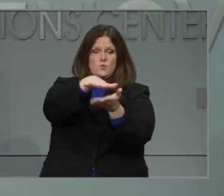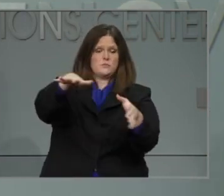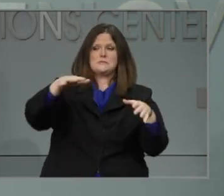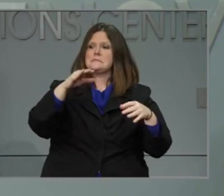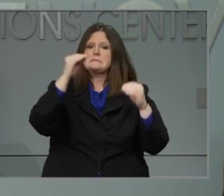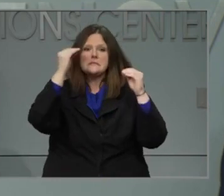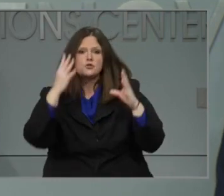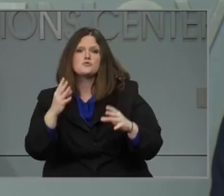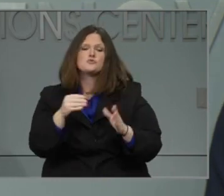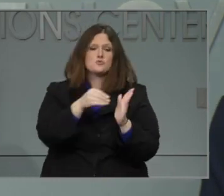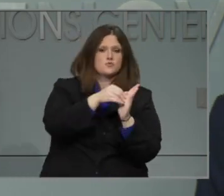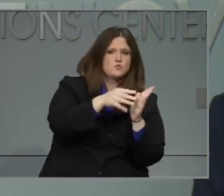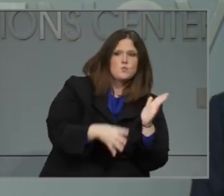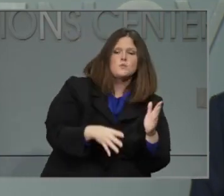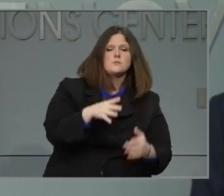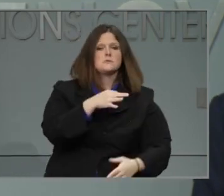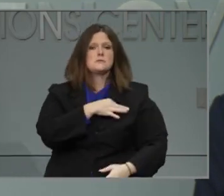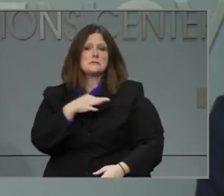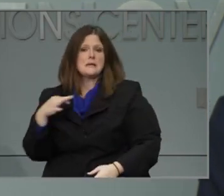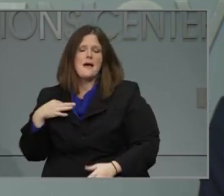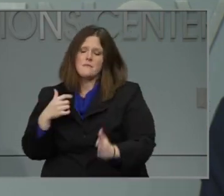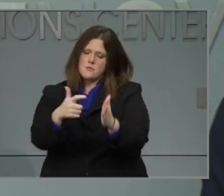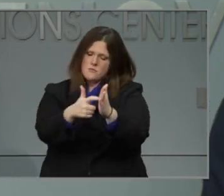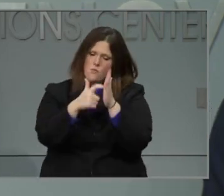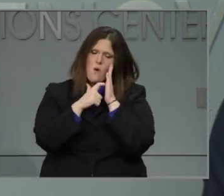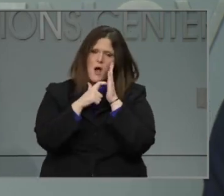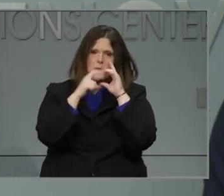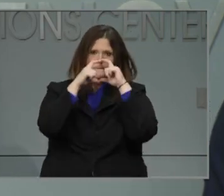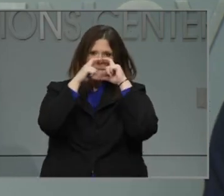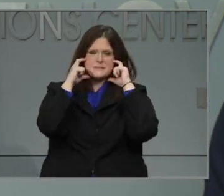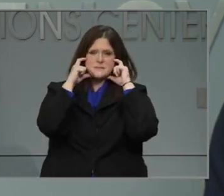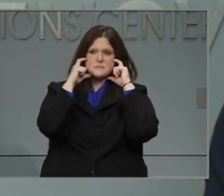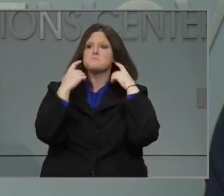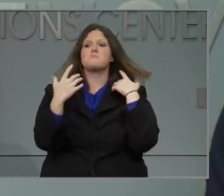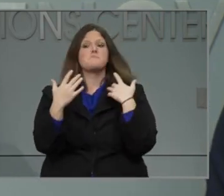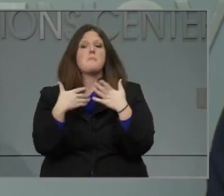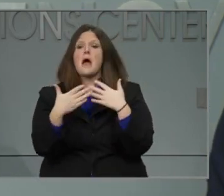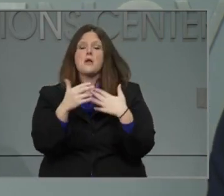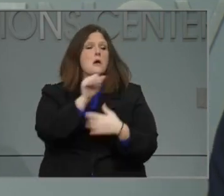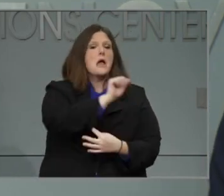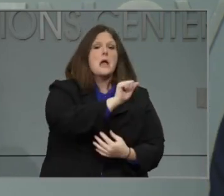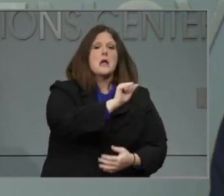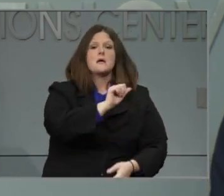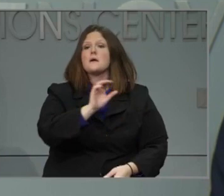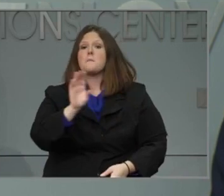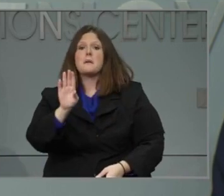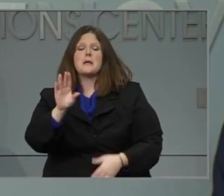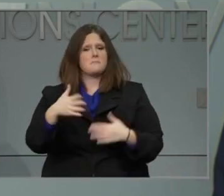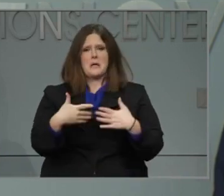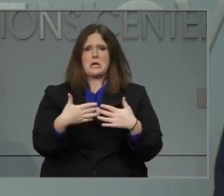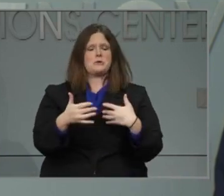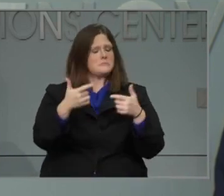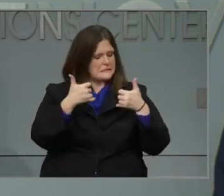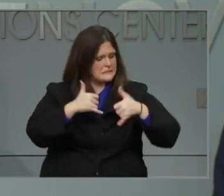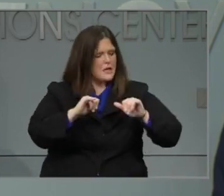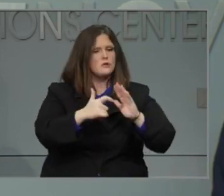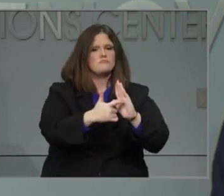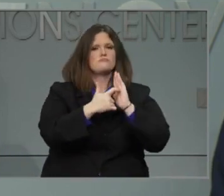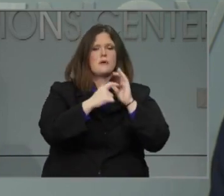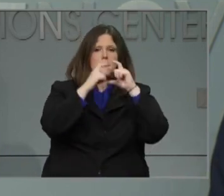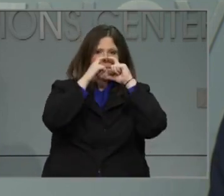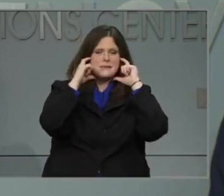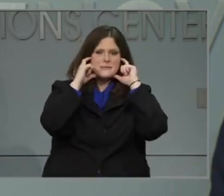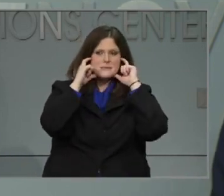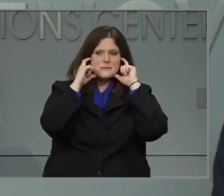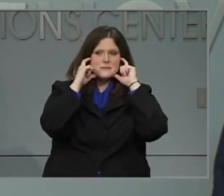staff, are required to wear a face covering, whether they choose plan A or choose plan B. This